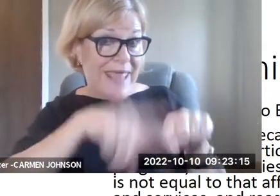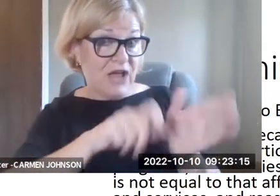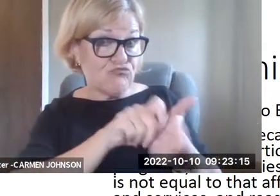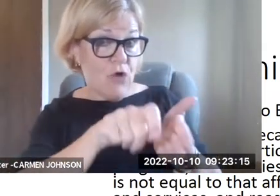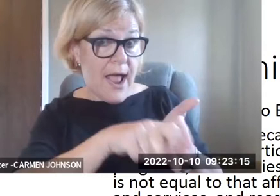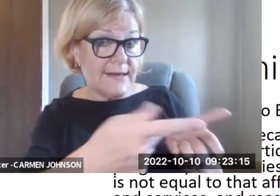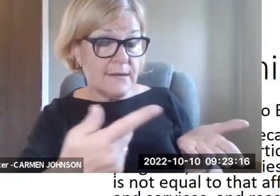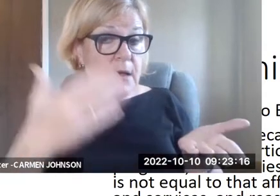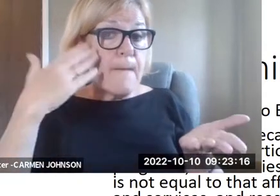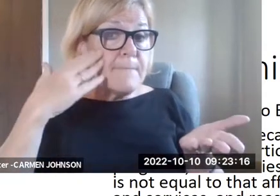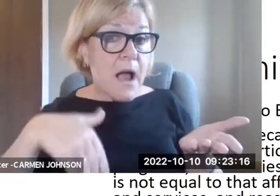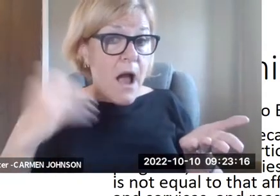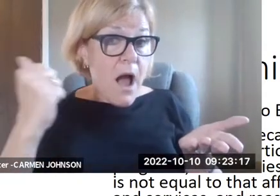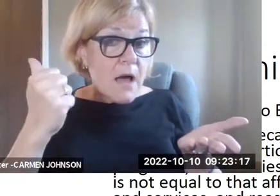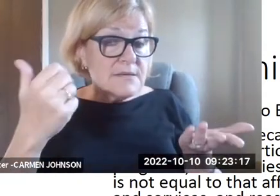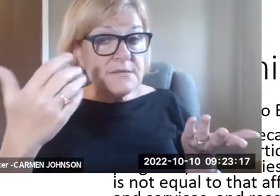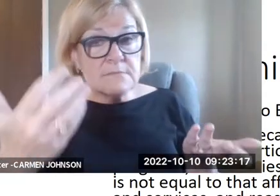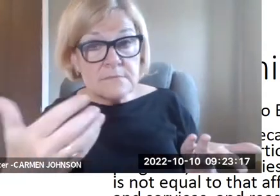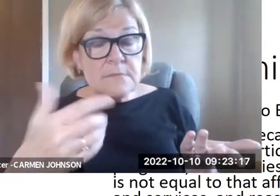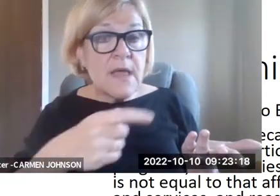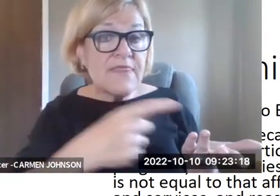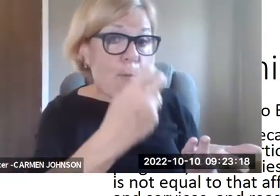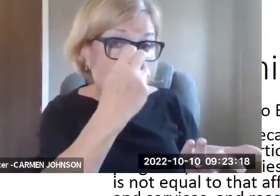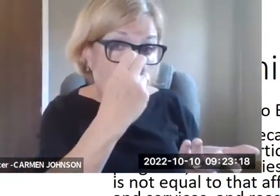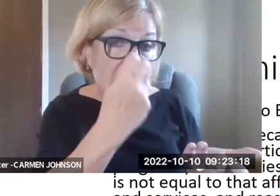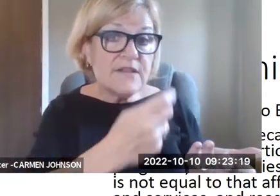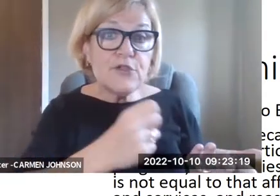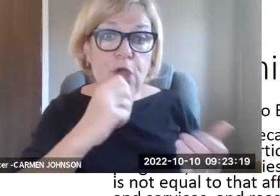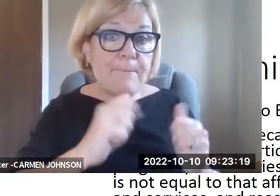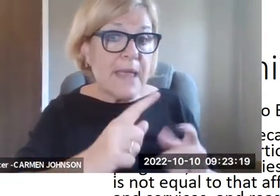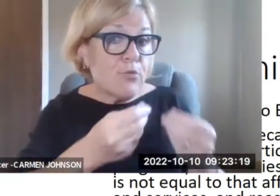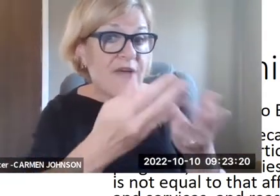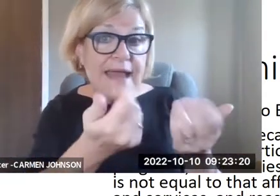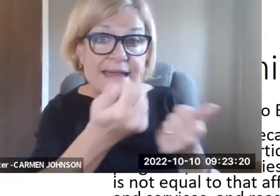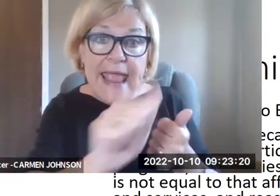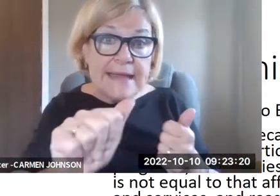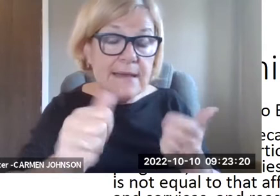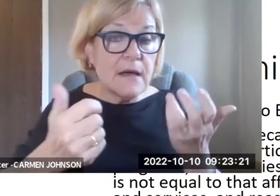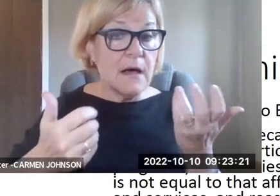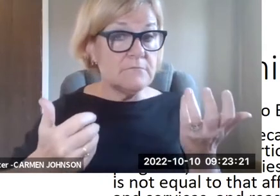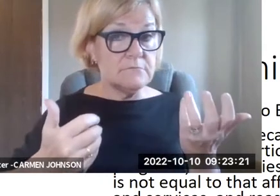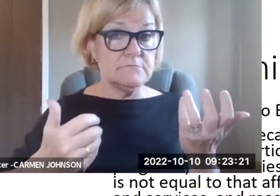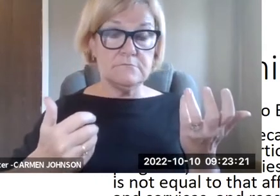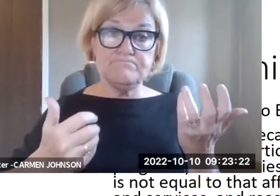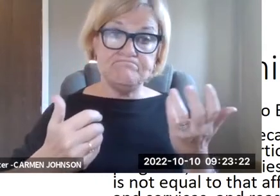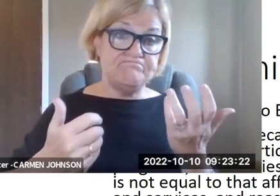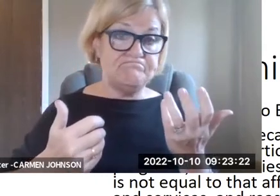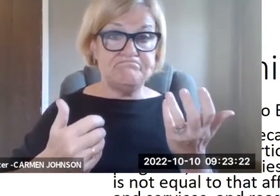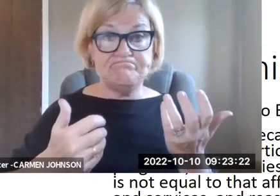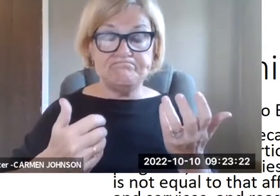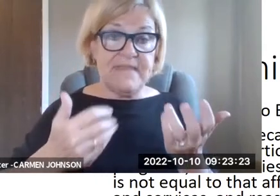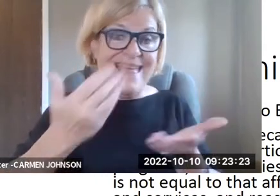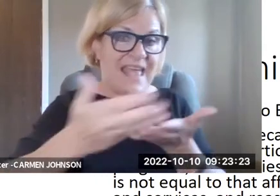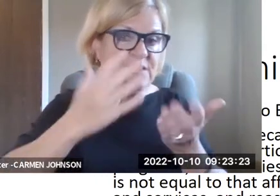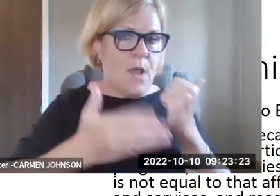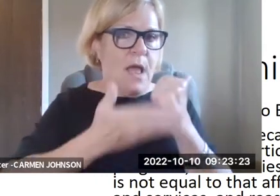order to participate in some kind of rehabilitative education, and you've got somebody who can't write because, um, they're,